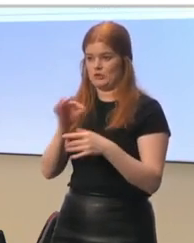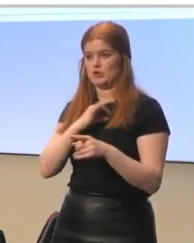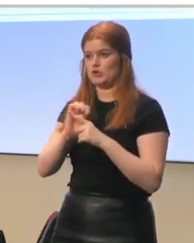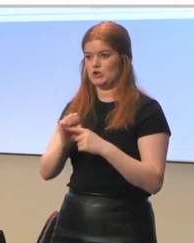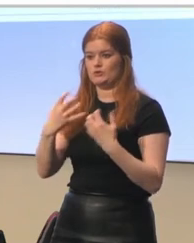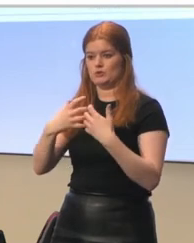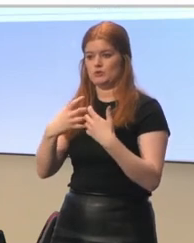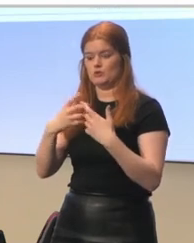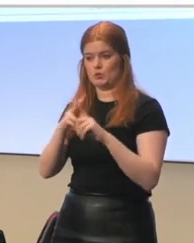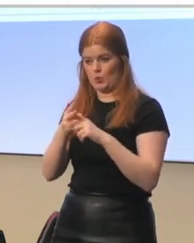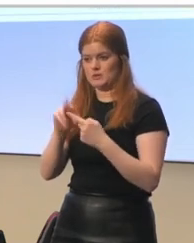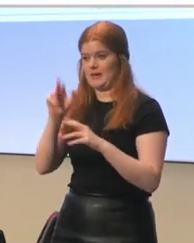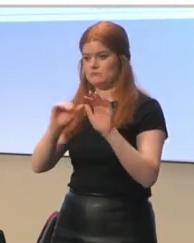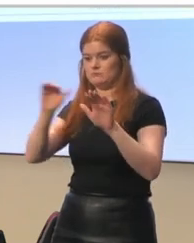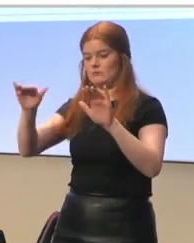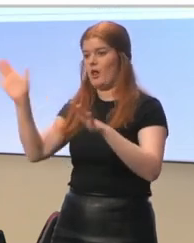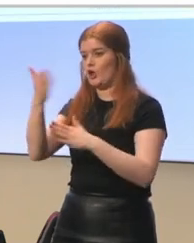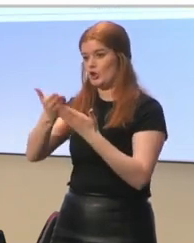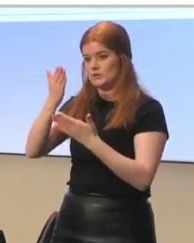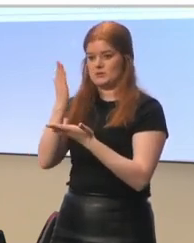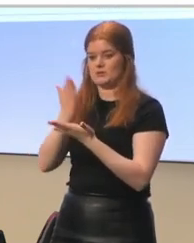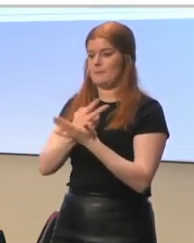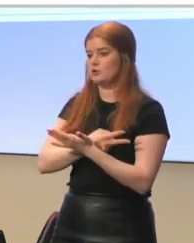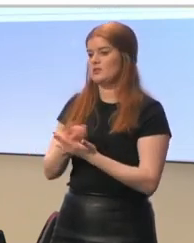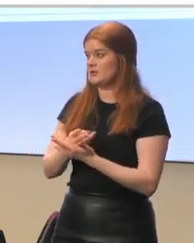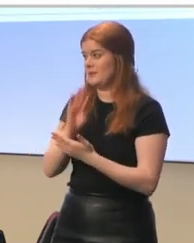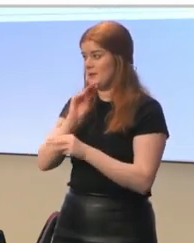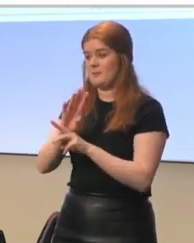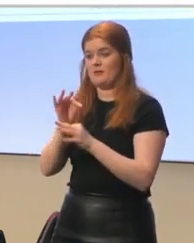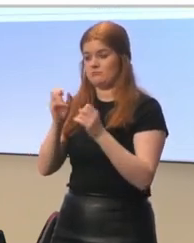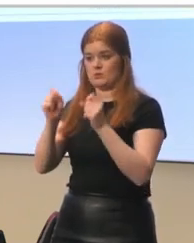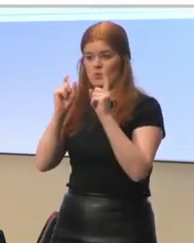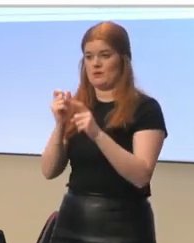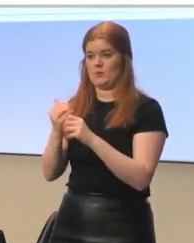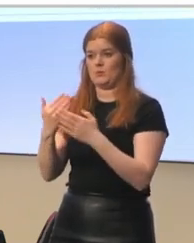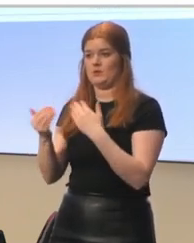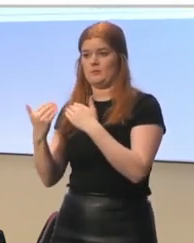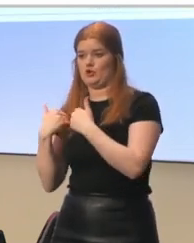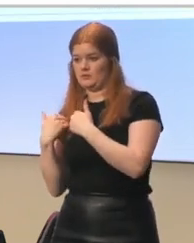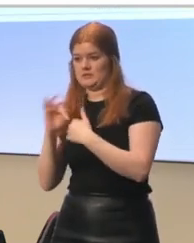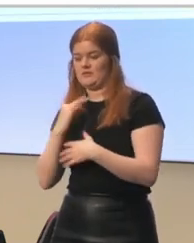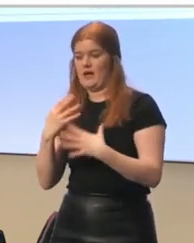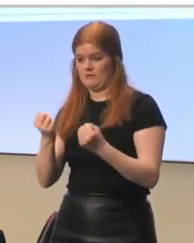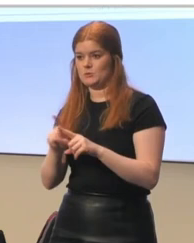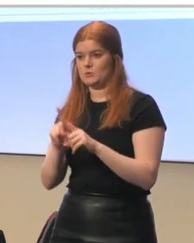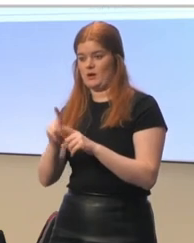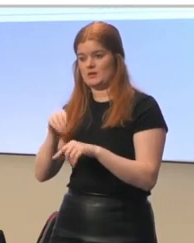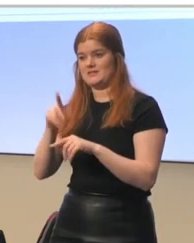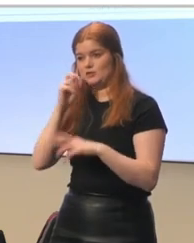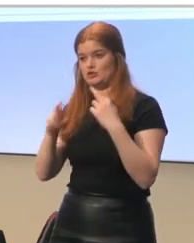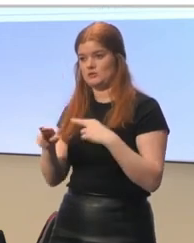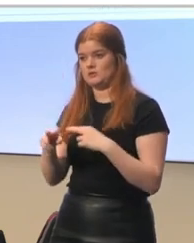all learners and prevent burnout. So, parents were quite aware of the burden that was, well, on themselves, but also on the teachers.